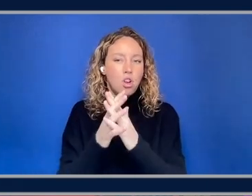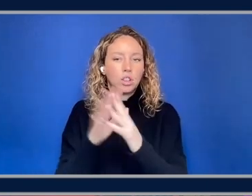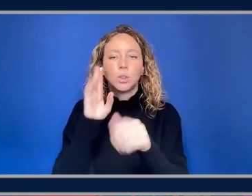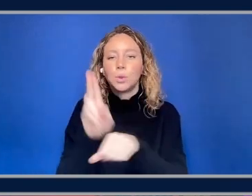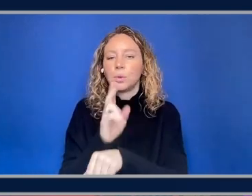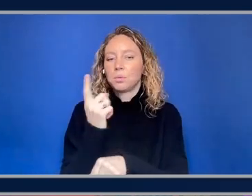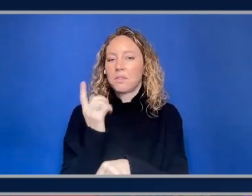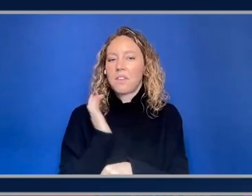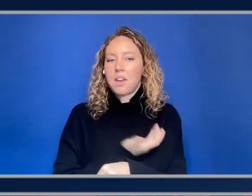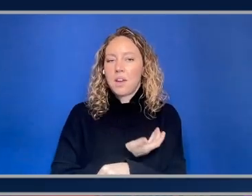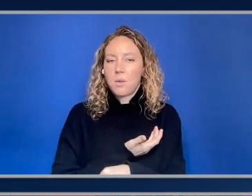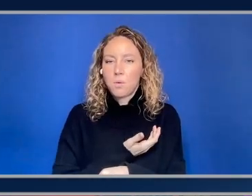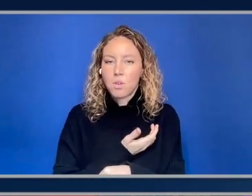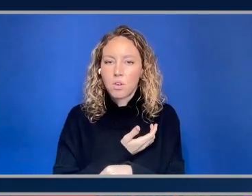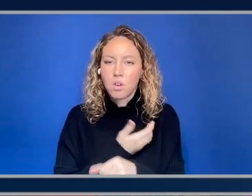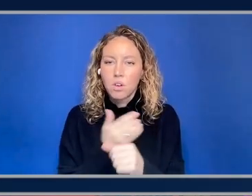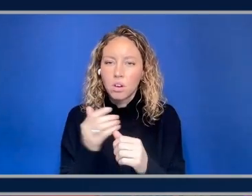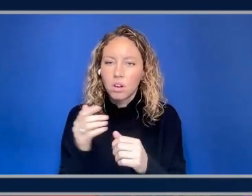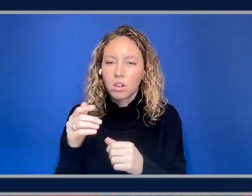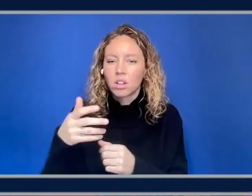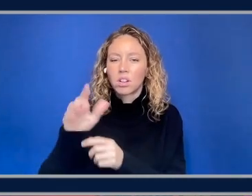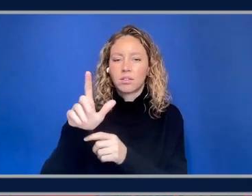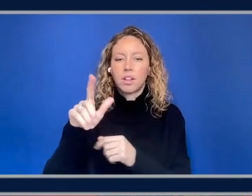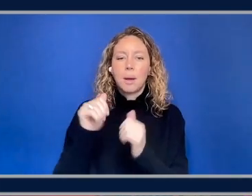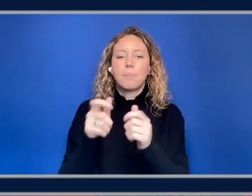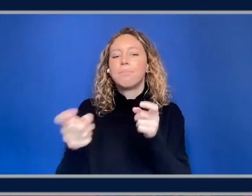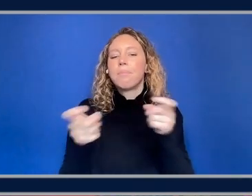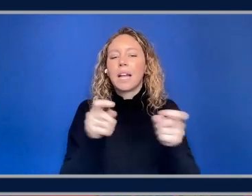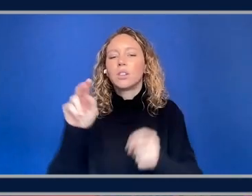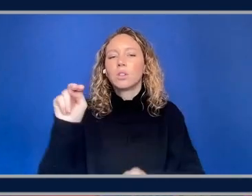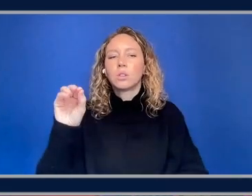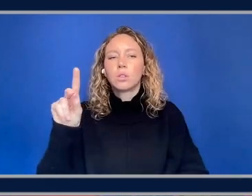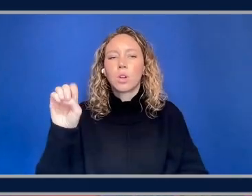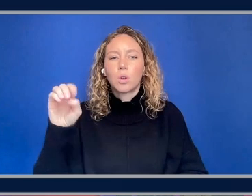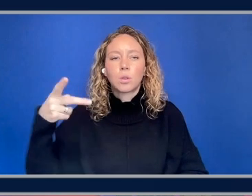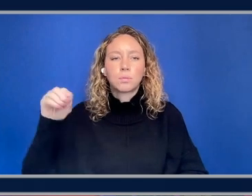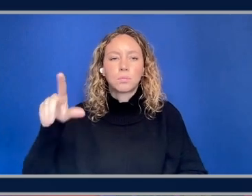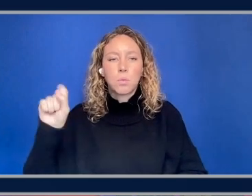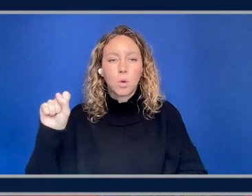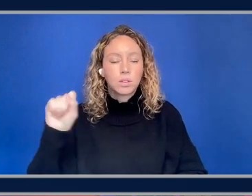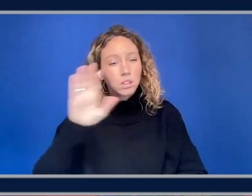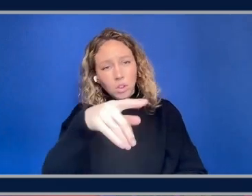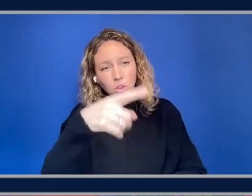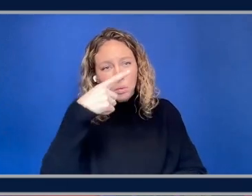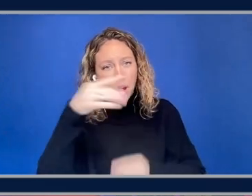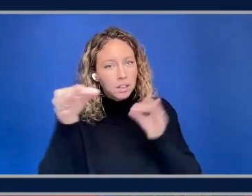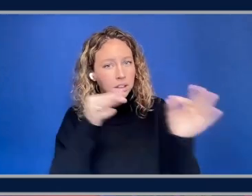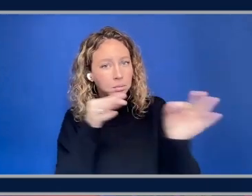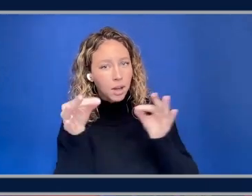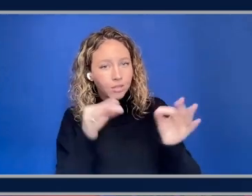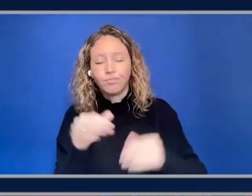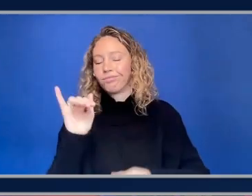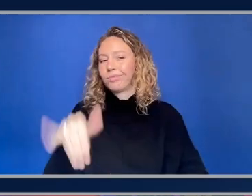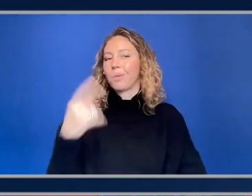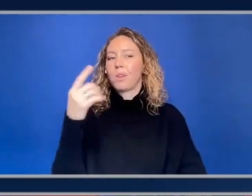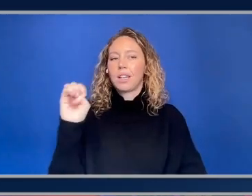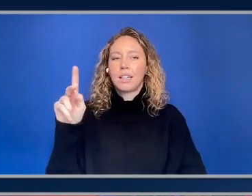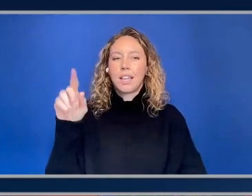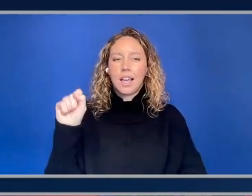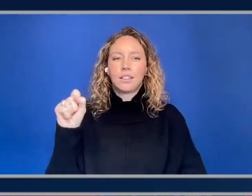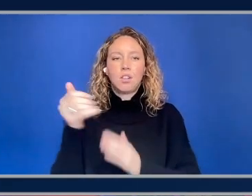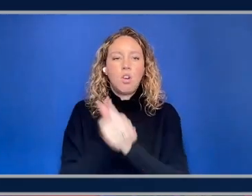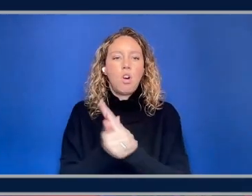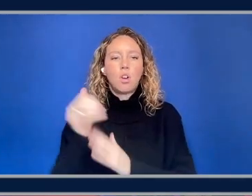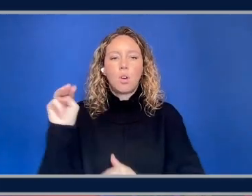Alex, you want to describe what managed node pools bring to our customers? Yeah. So this is one of the kind of key pieces of EKS auto mode. It's a Kubernetes native